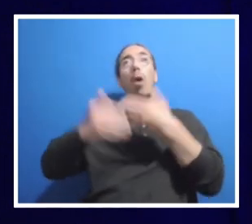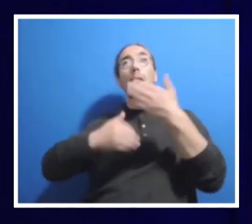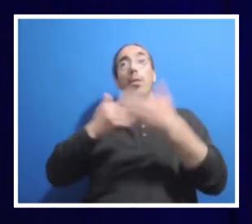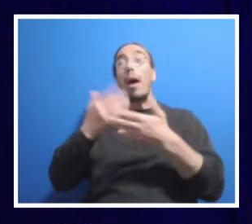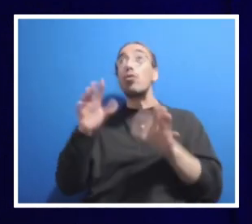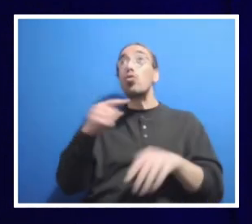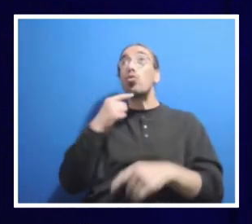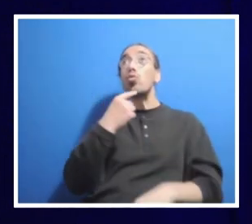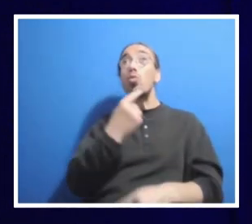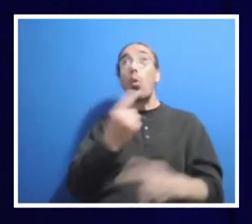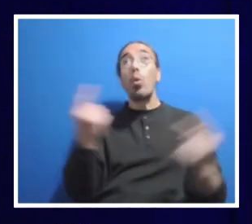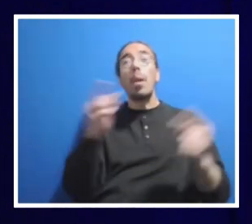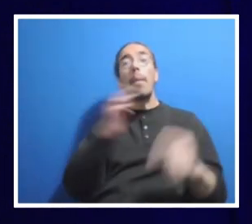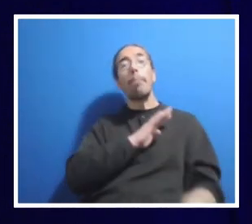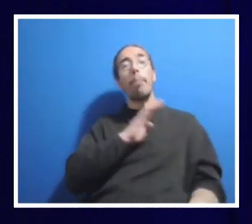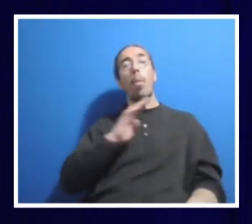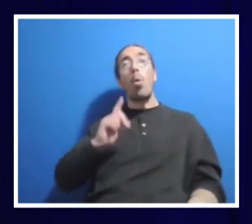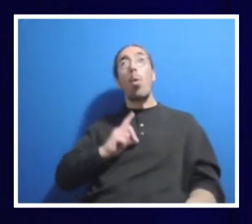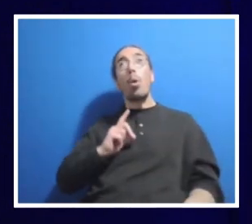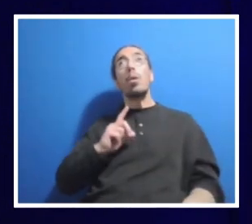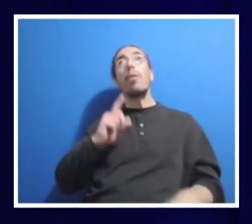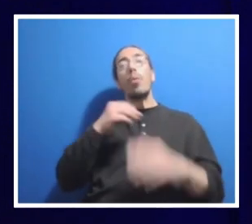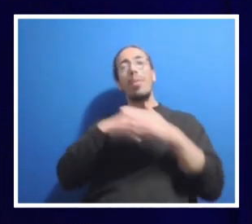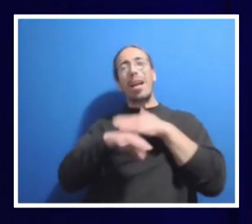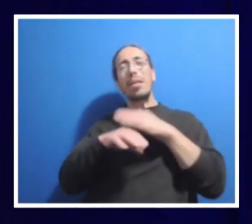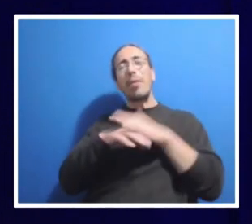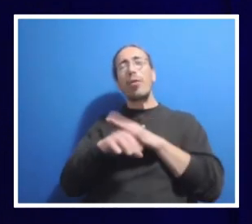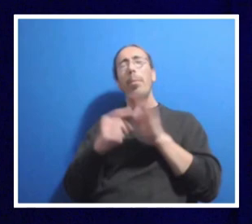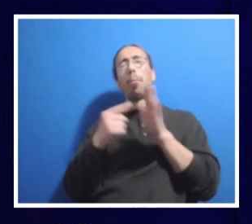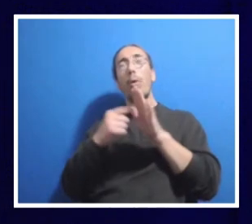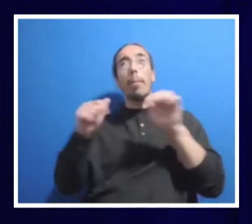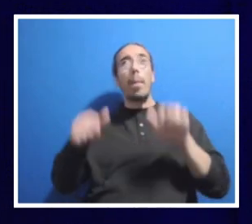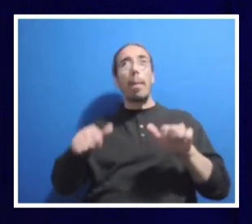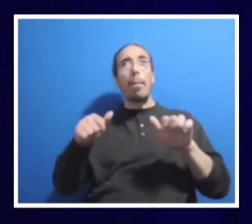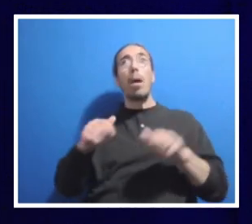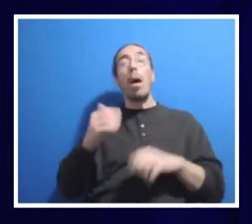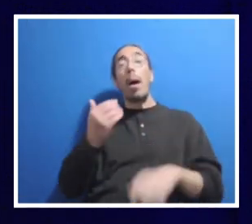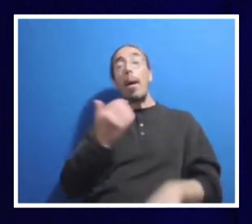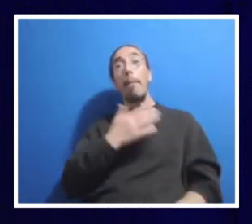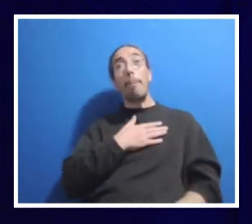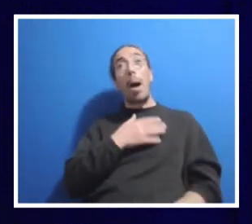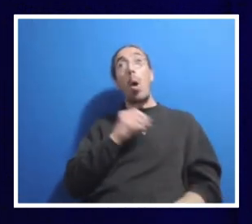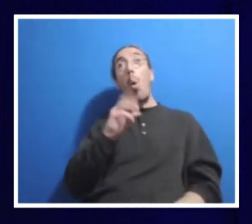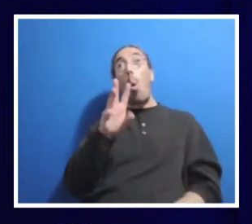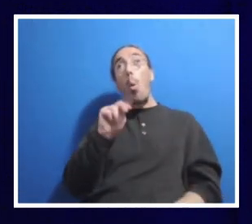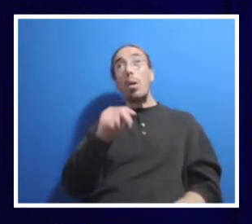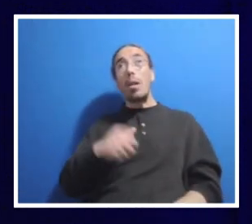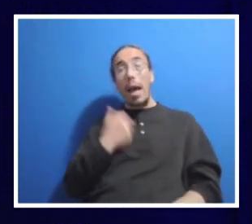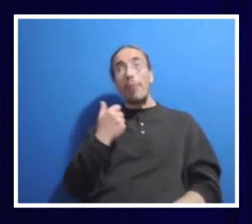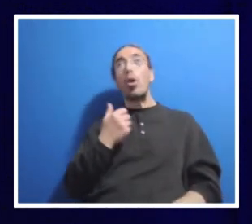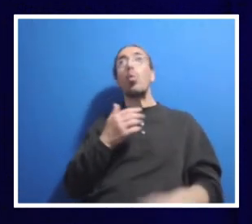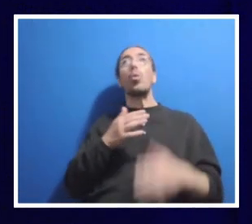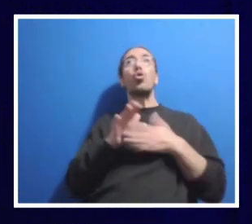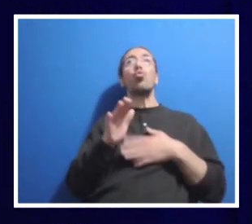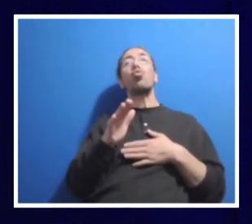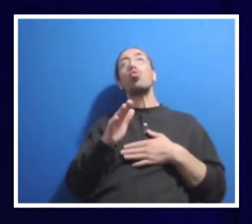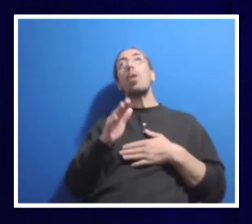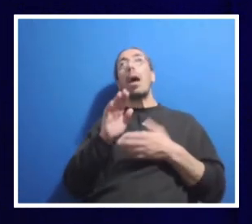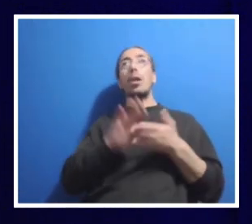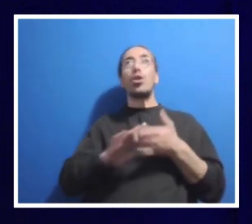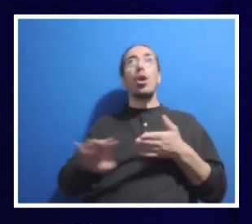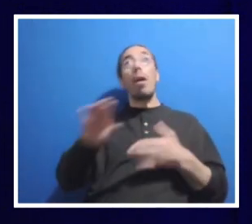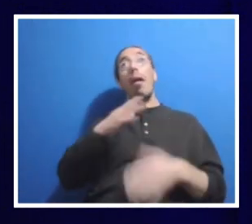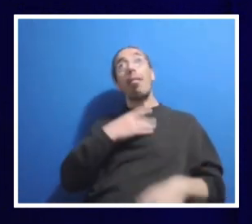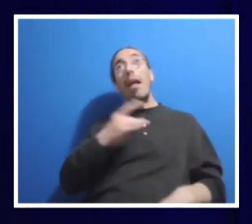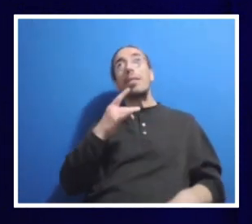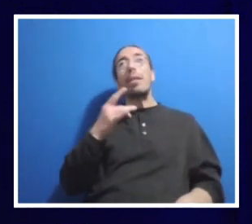very intrigued by the access and affordability mission. My own life was changed through higher education. And I loved the idea that